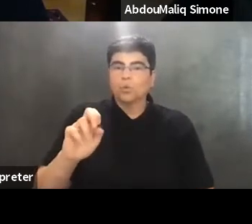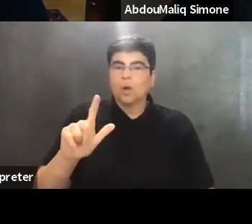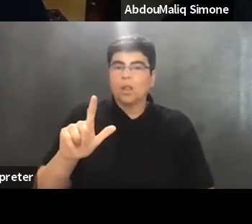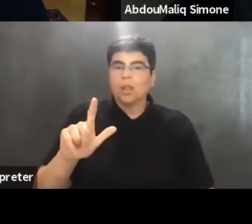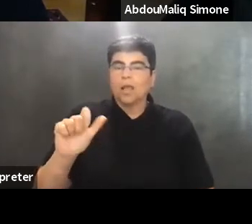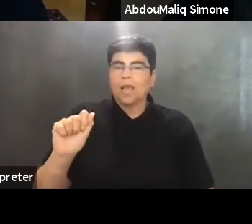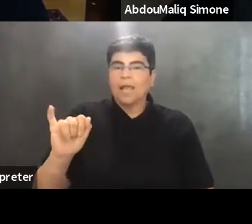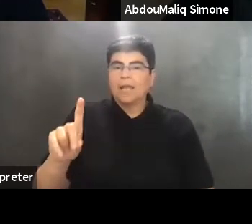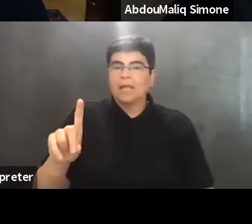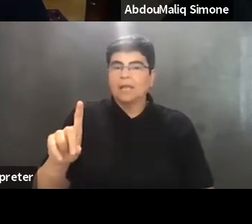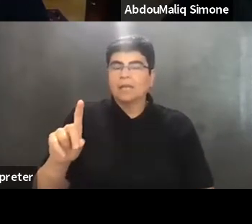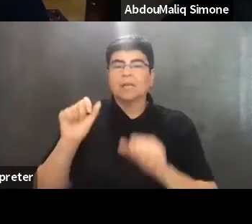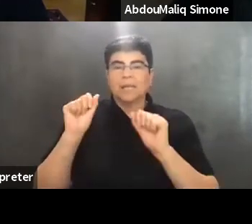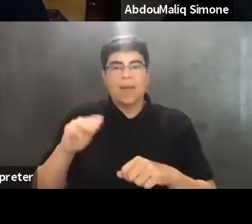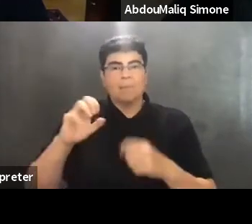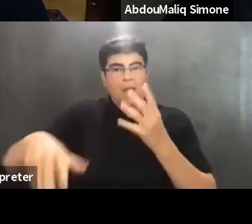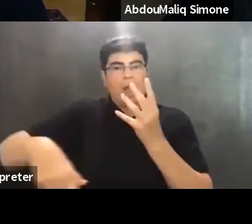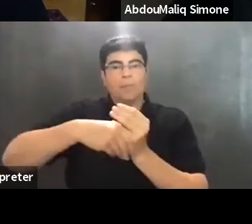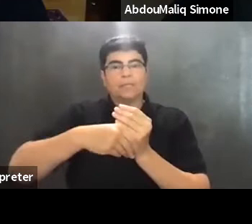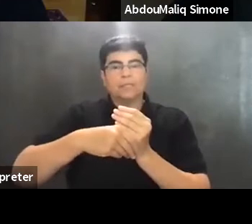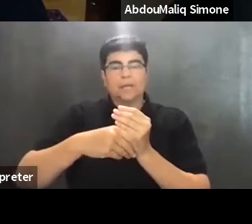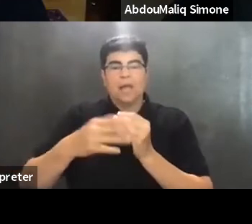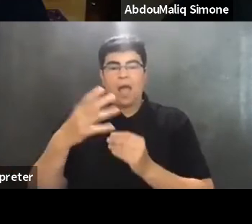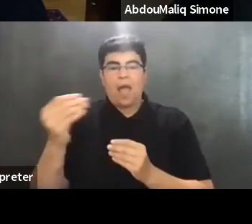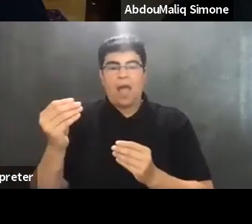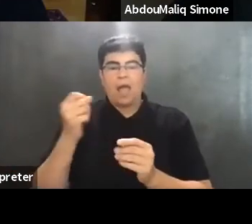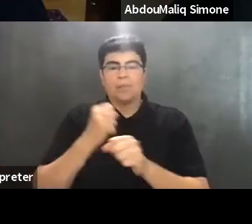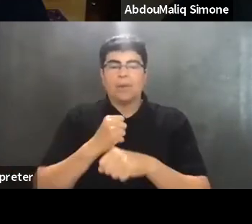augmented and made